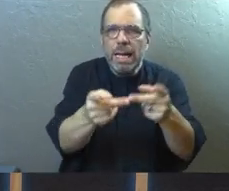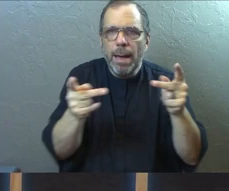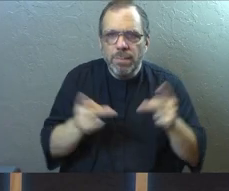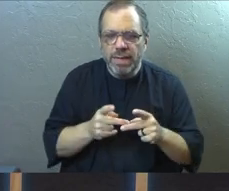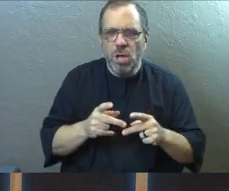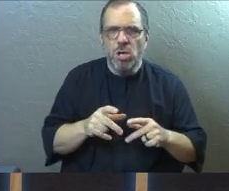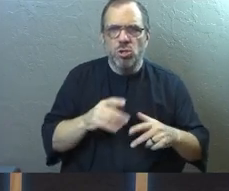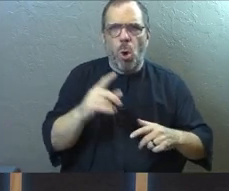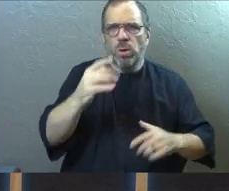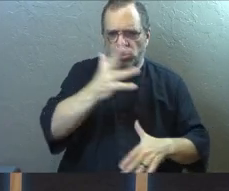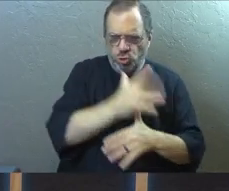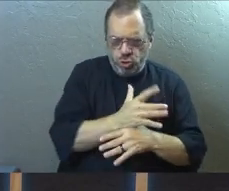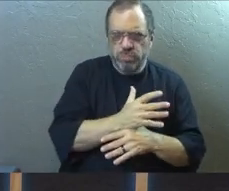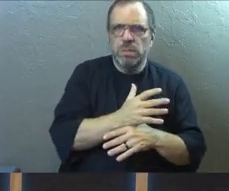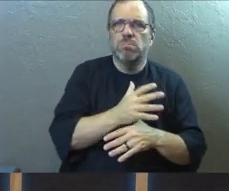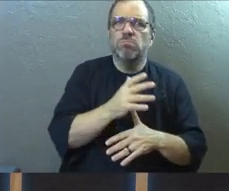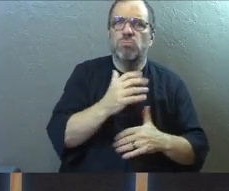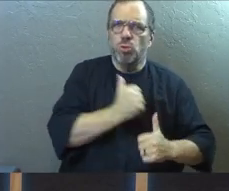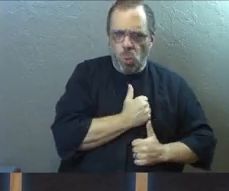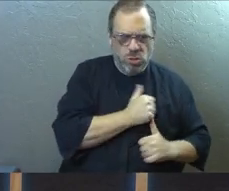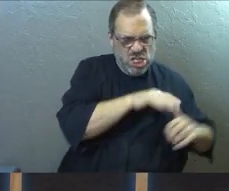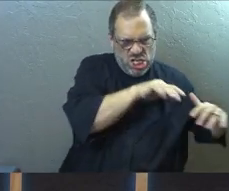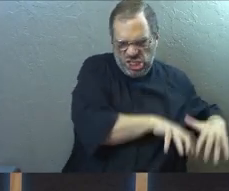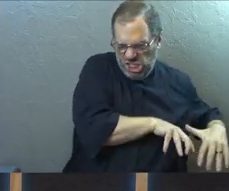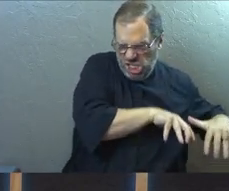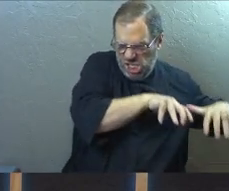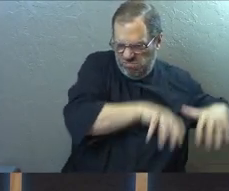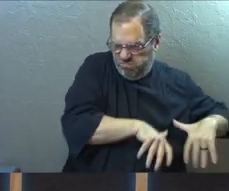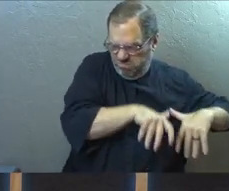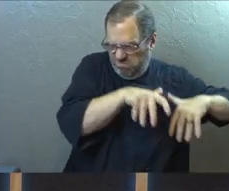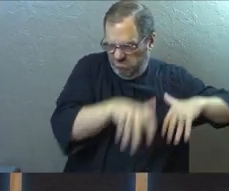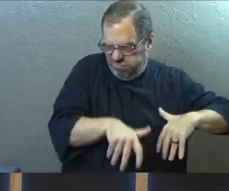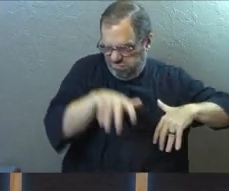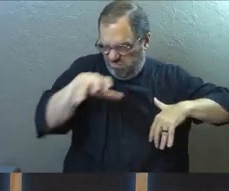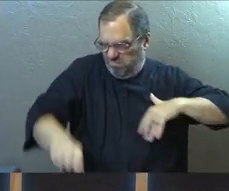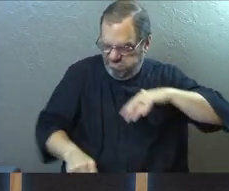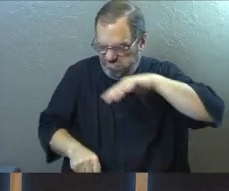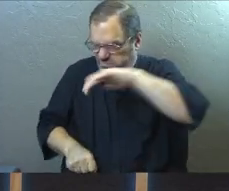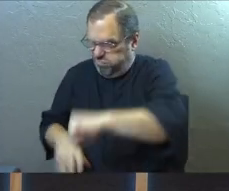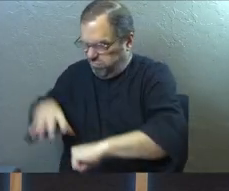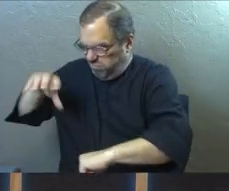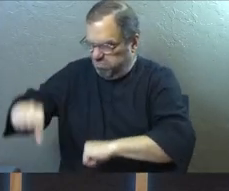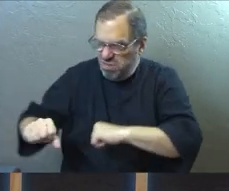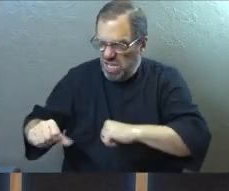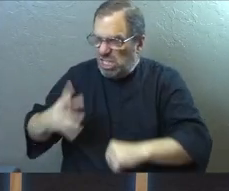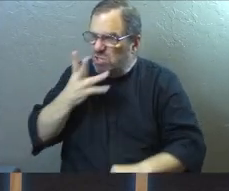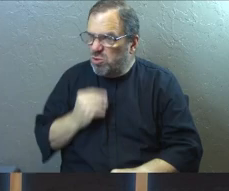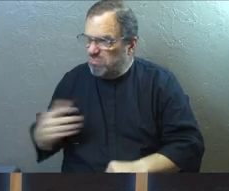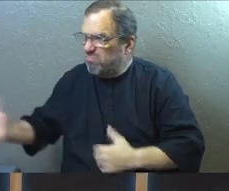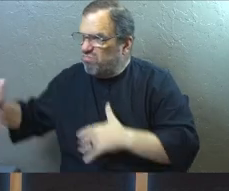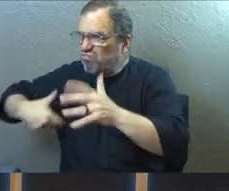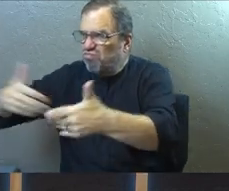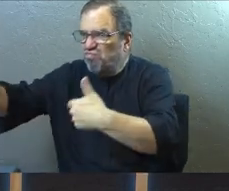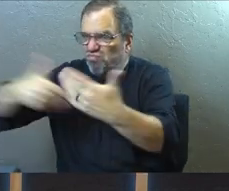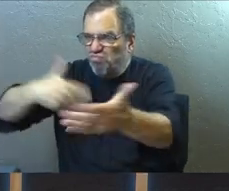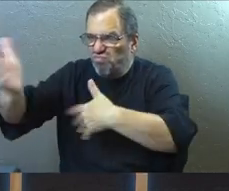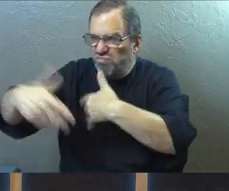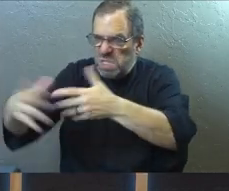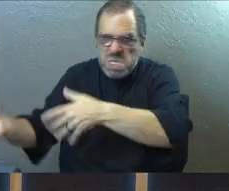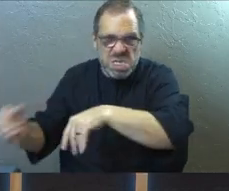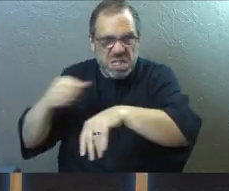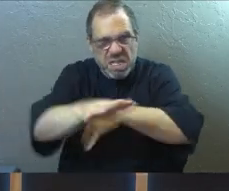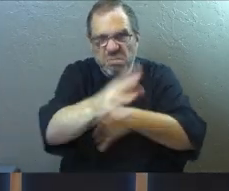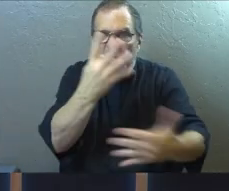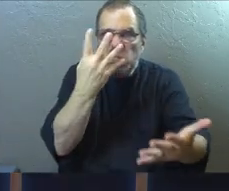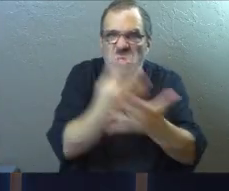started to march into their country and take over, and they started to round up Jewish people and haul them